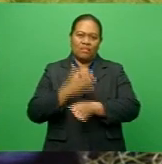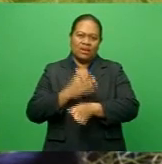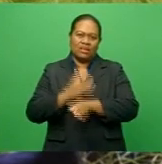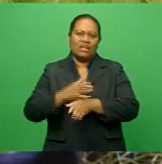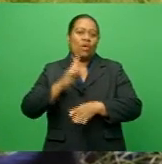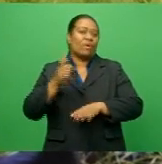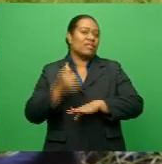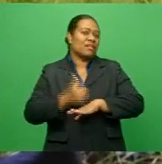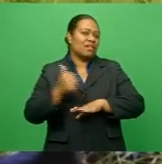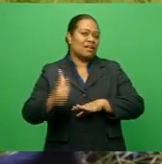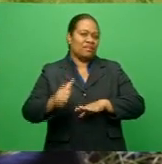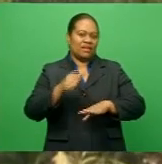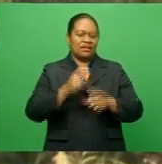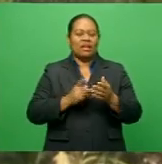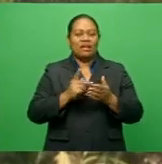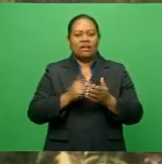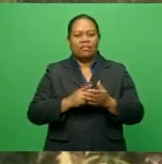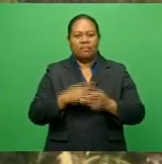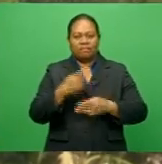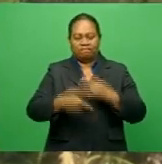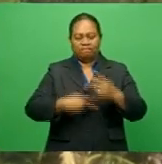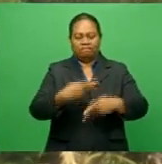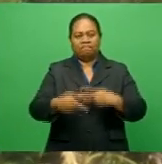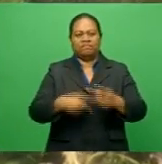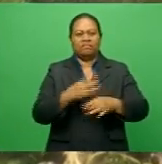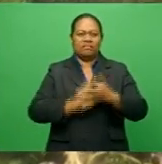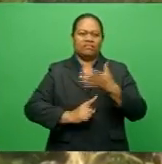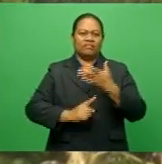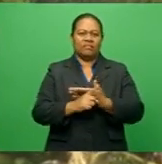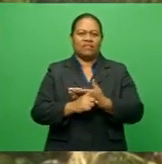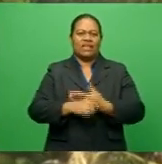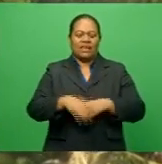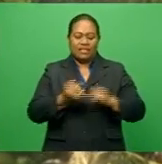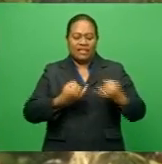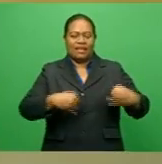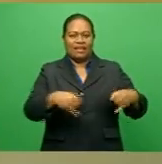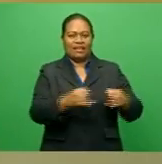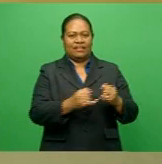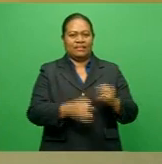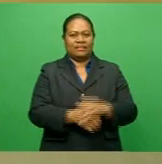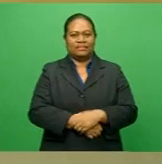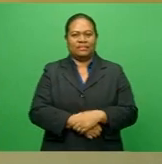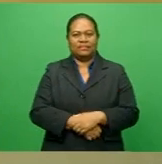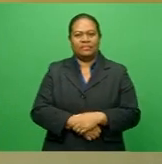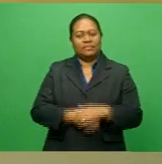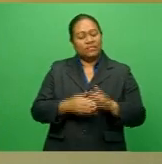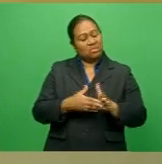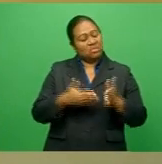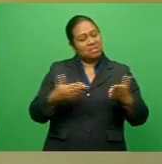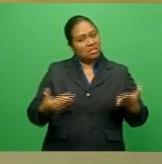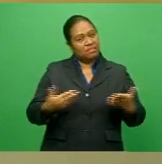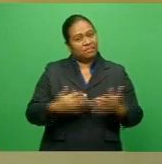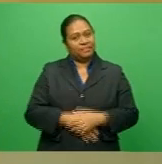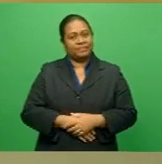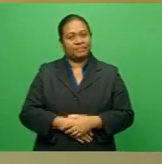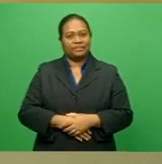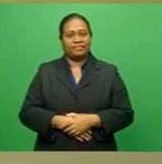rehabilitation program in boosting wood production in maritime islands. And right now we have